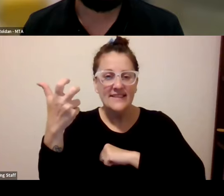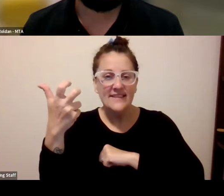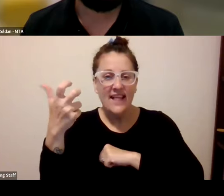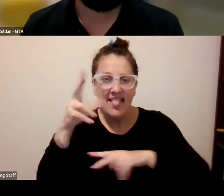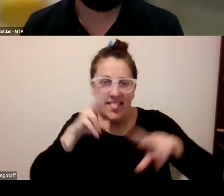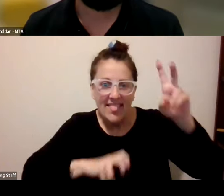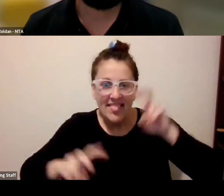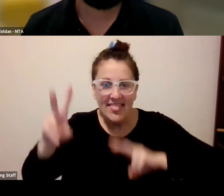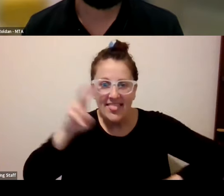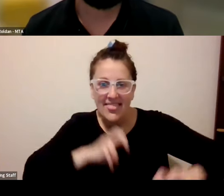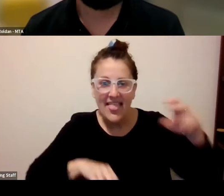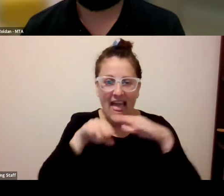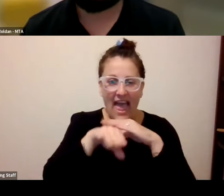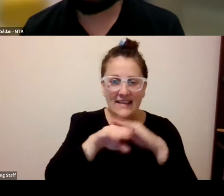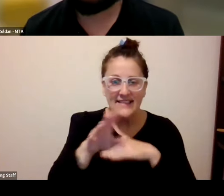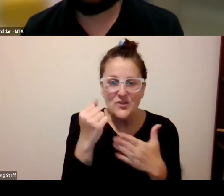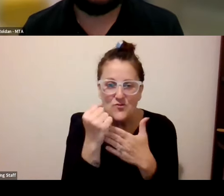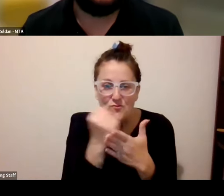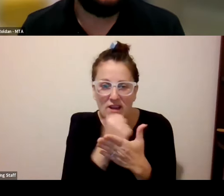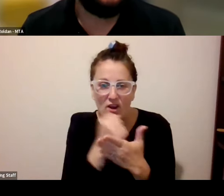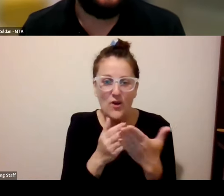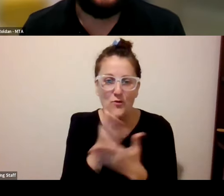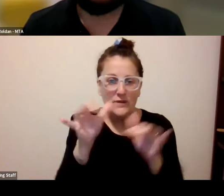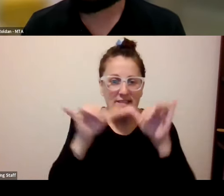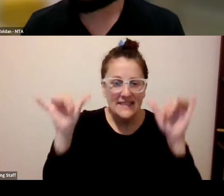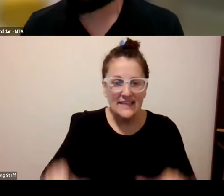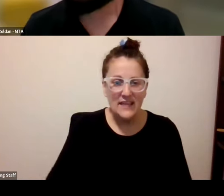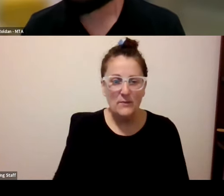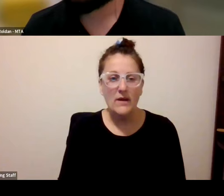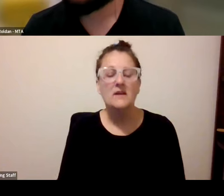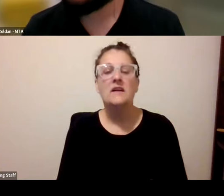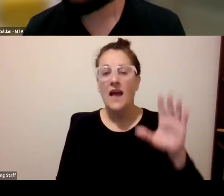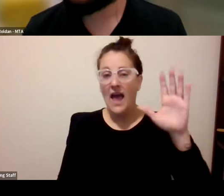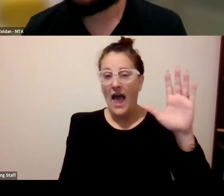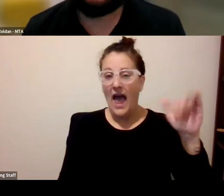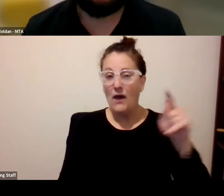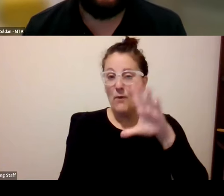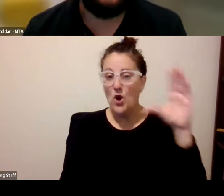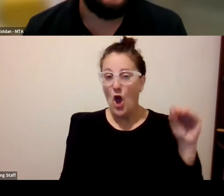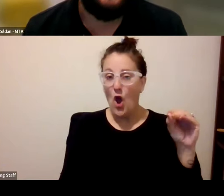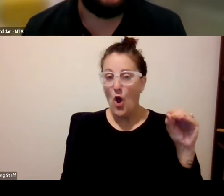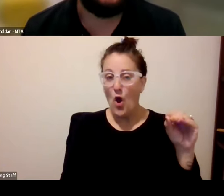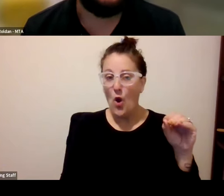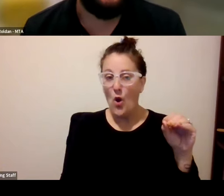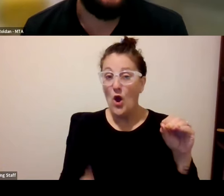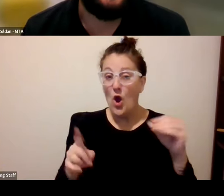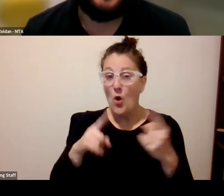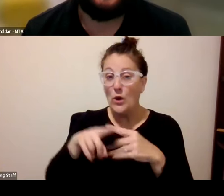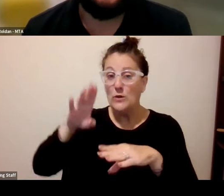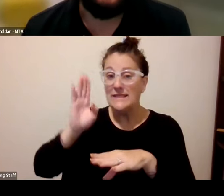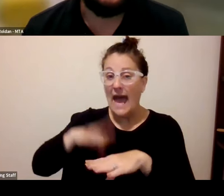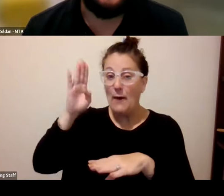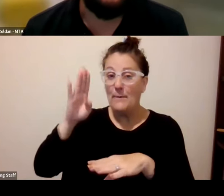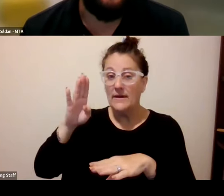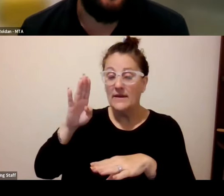trying to get access to their credit cards through the omni system yeah so so the omni system when you tap it's encrypted